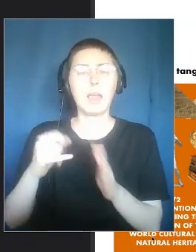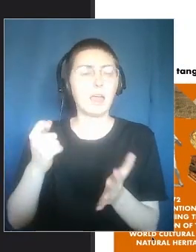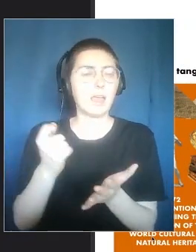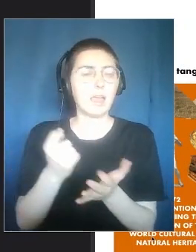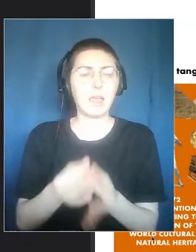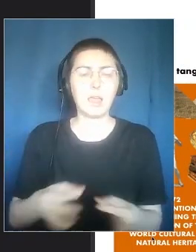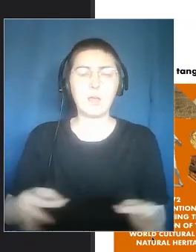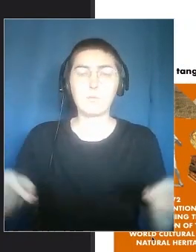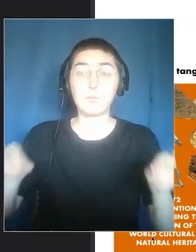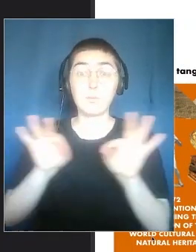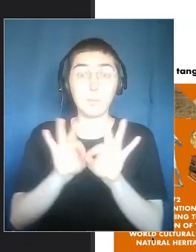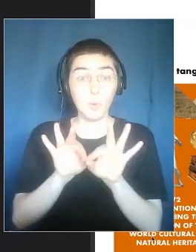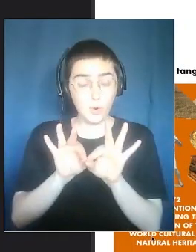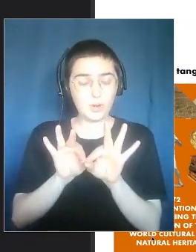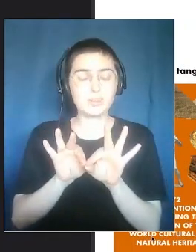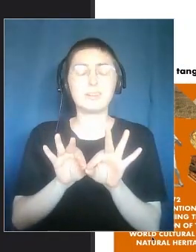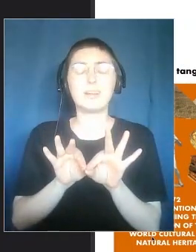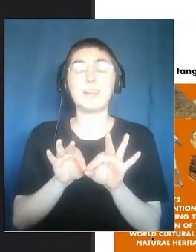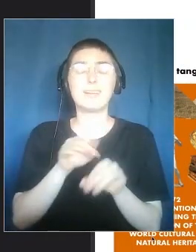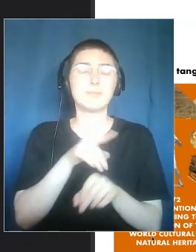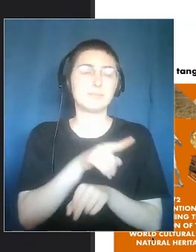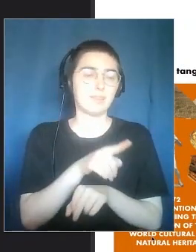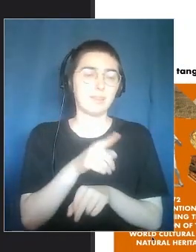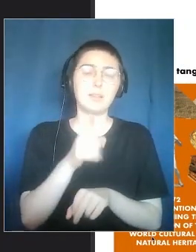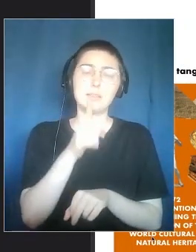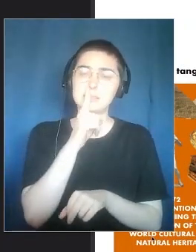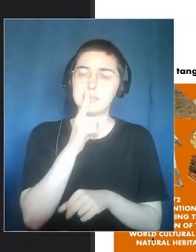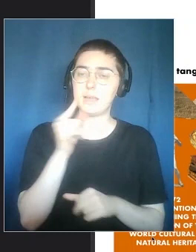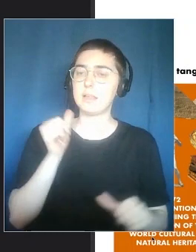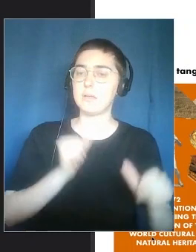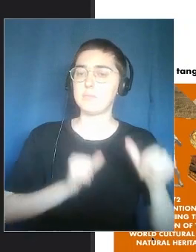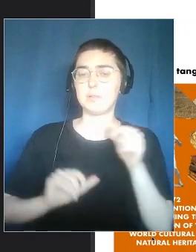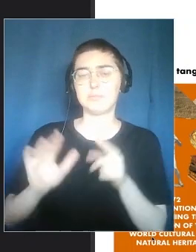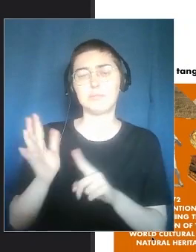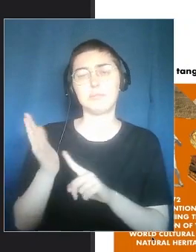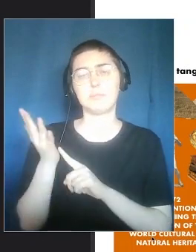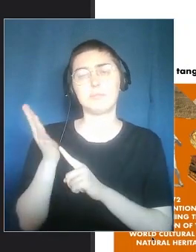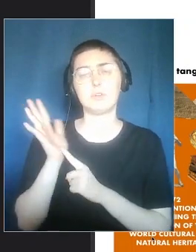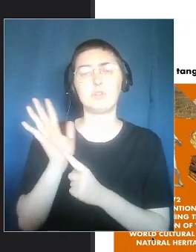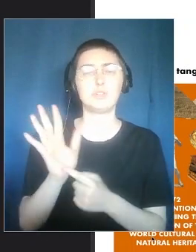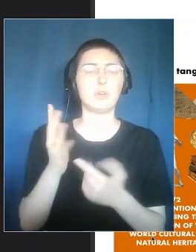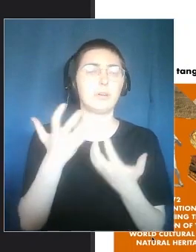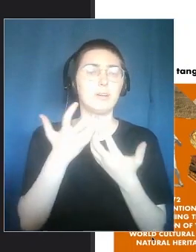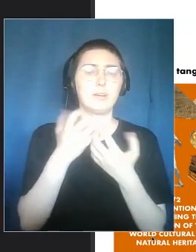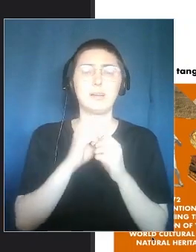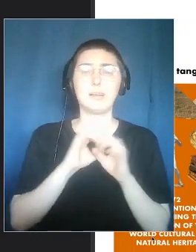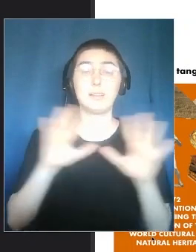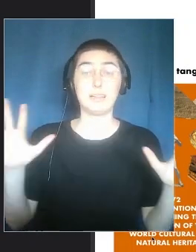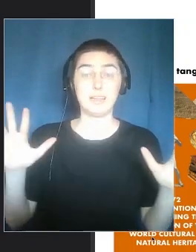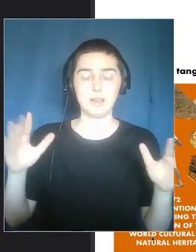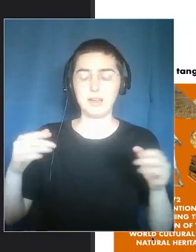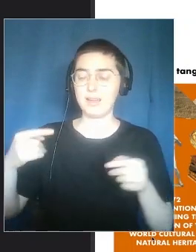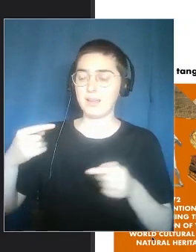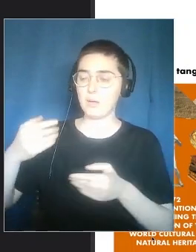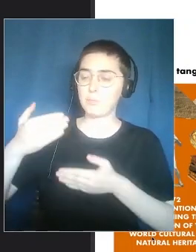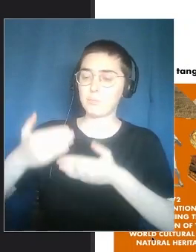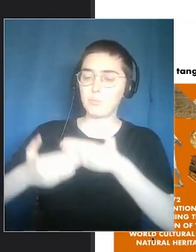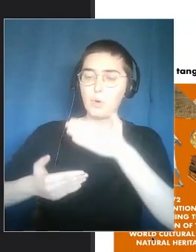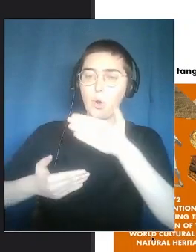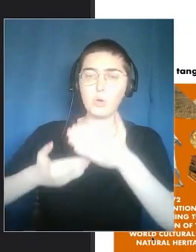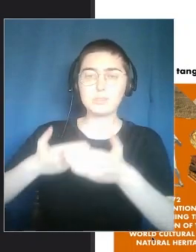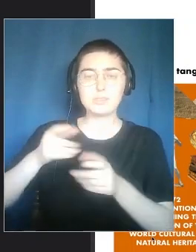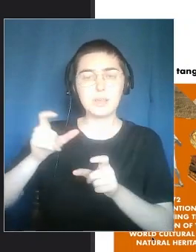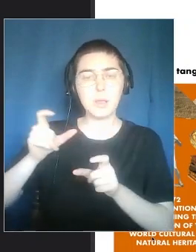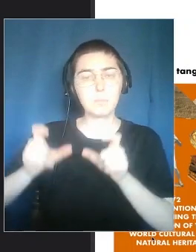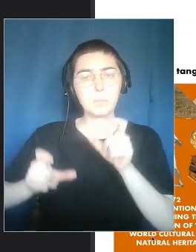new technologies today, of course, but the most important thing is that, and silent place shows that it's the presence of